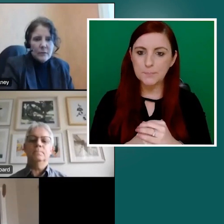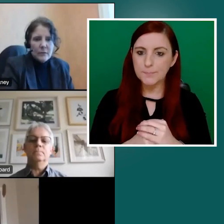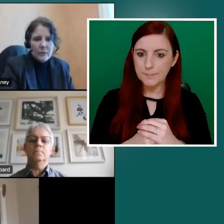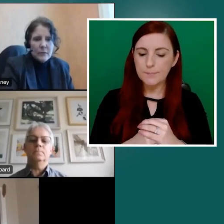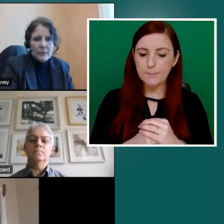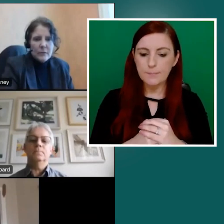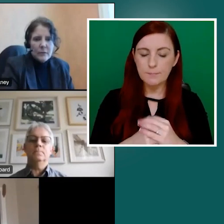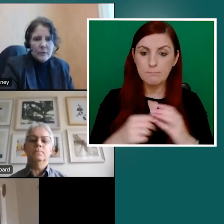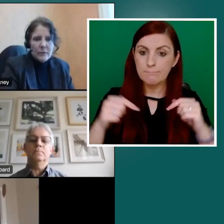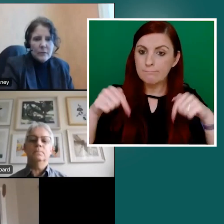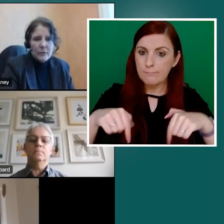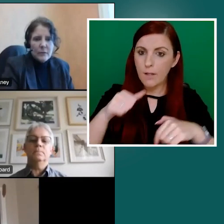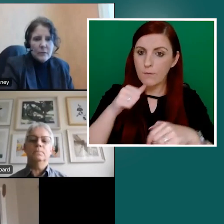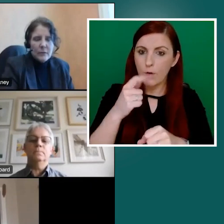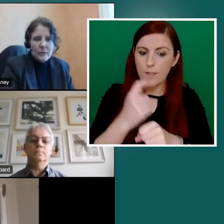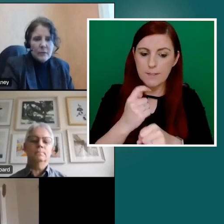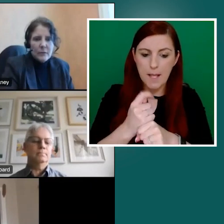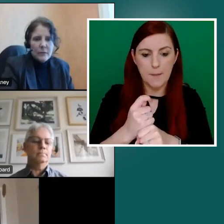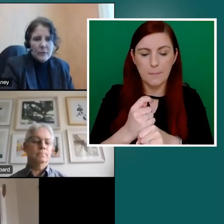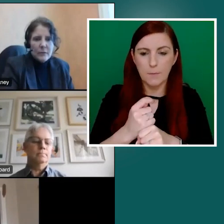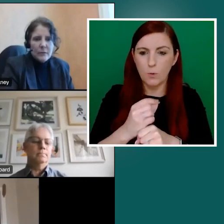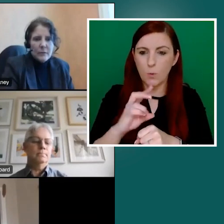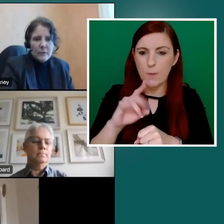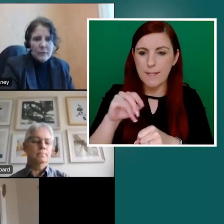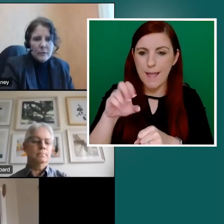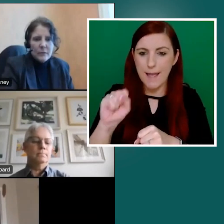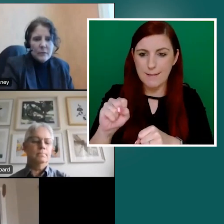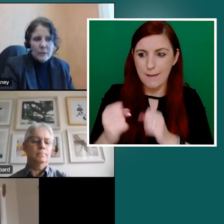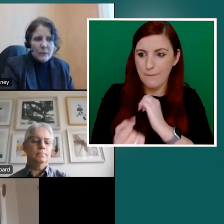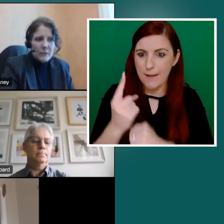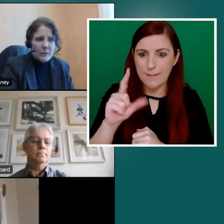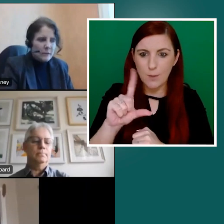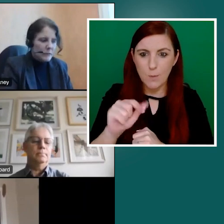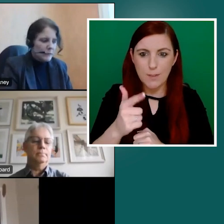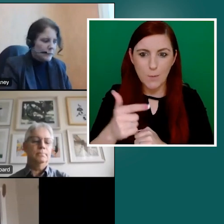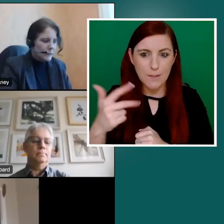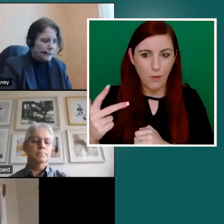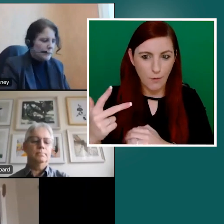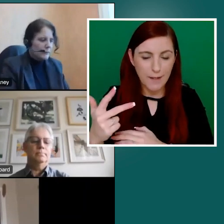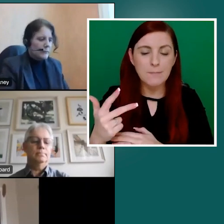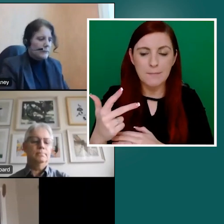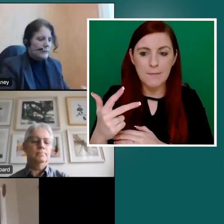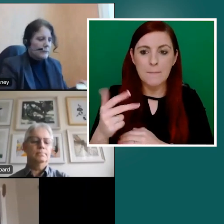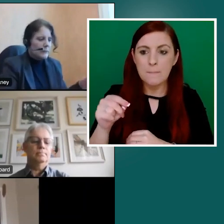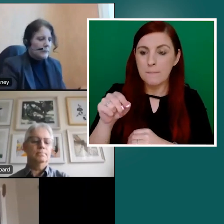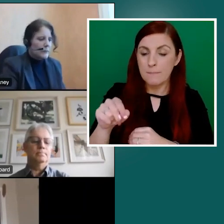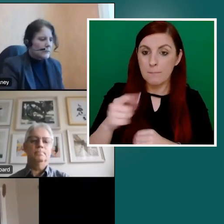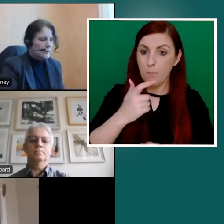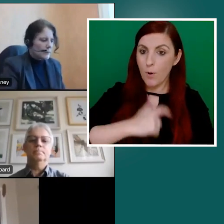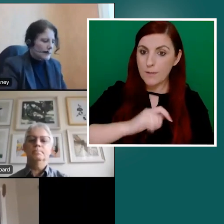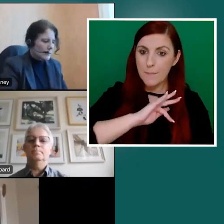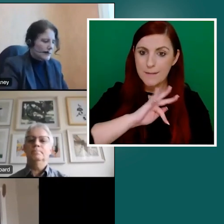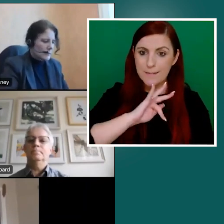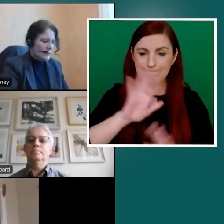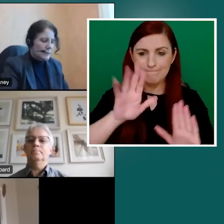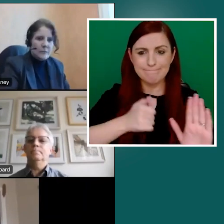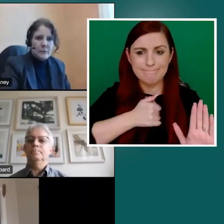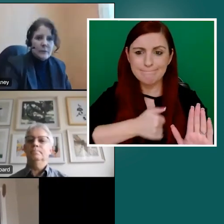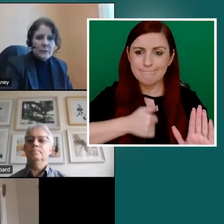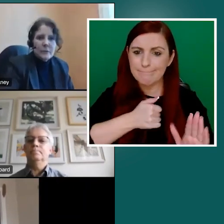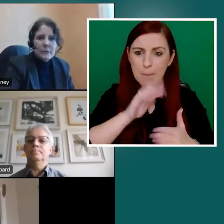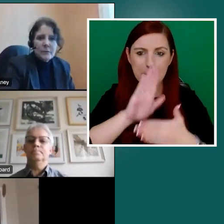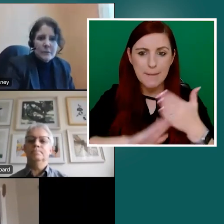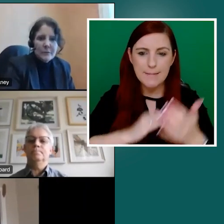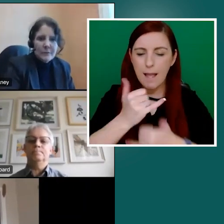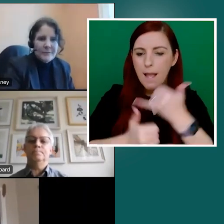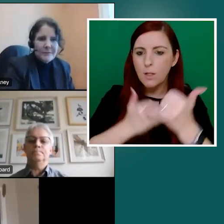Again, this is our first QCS event of 2023. And personally, I'd like to apologise again for having missed